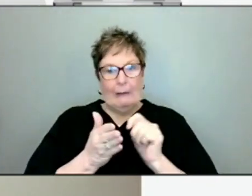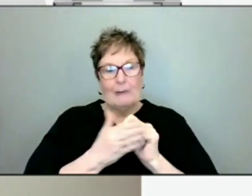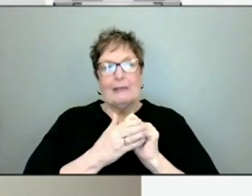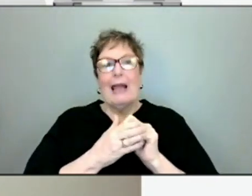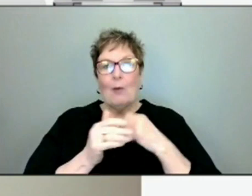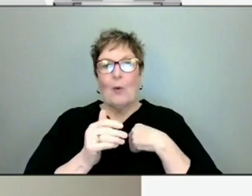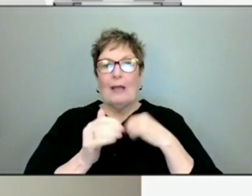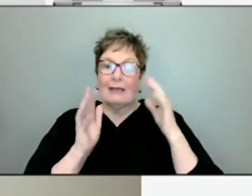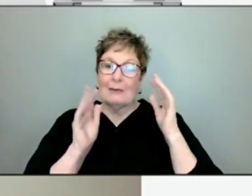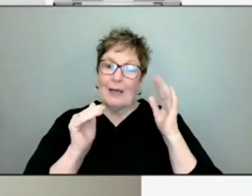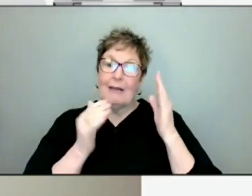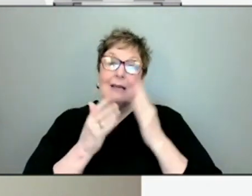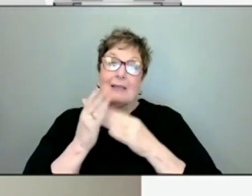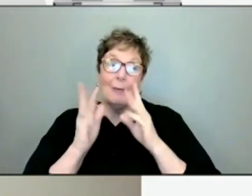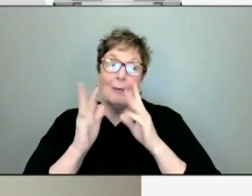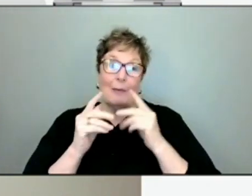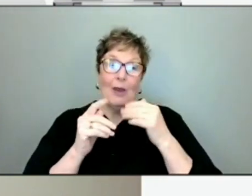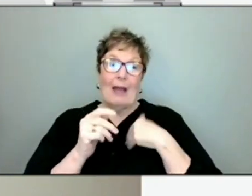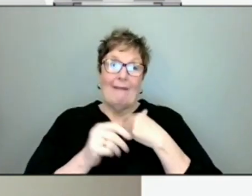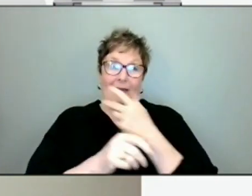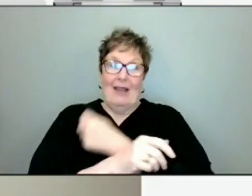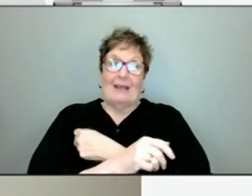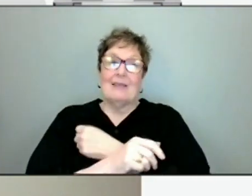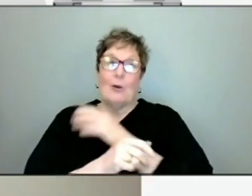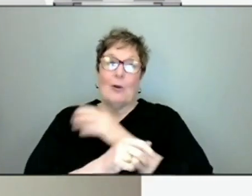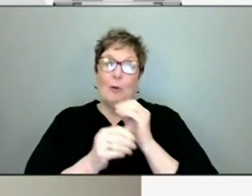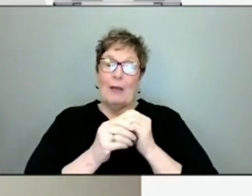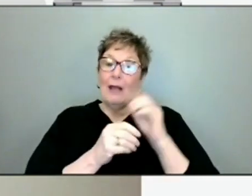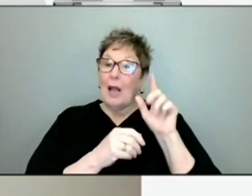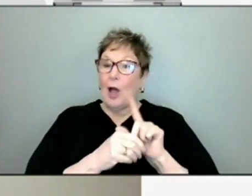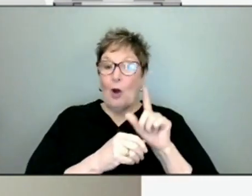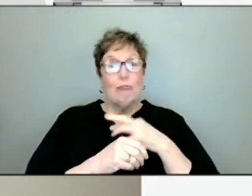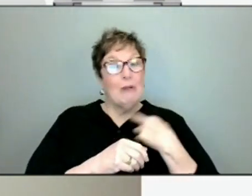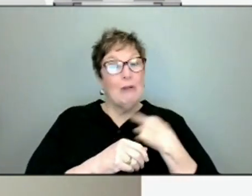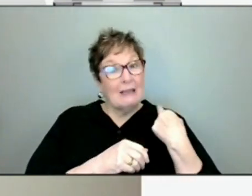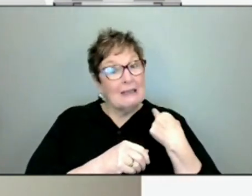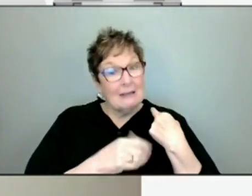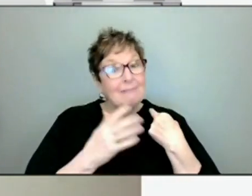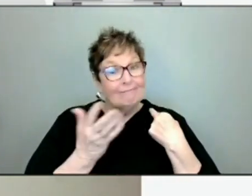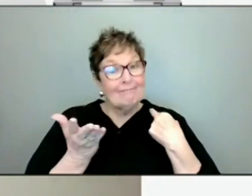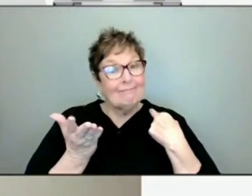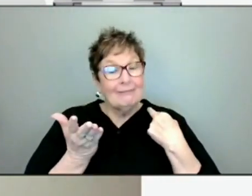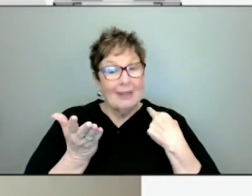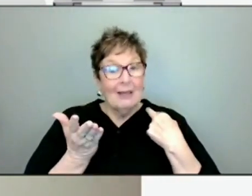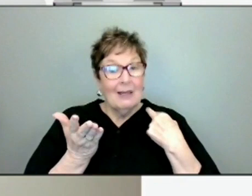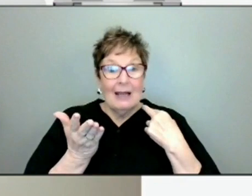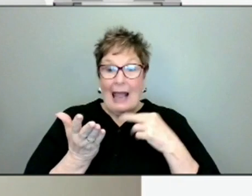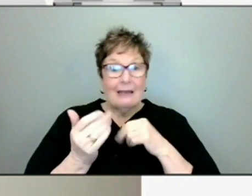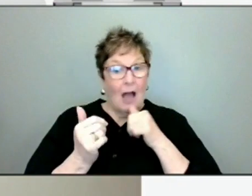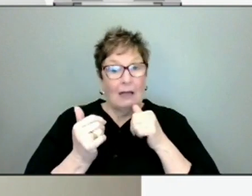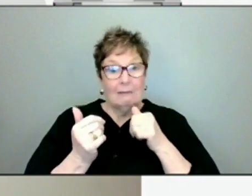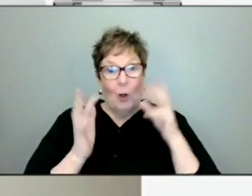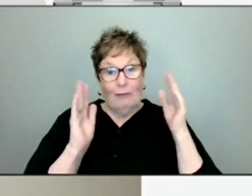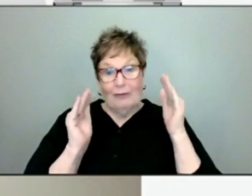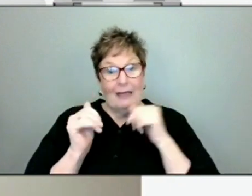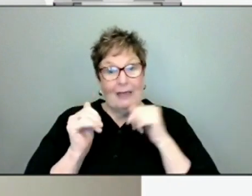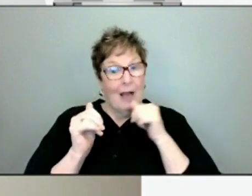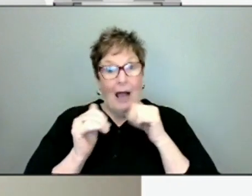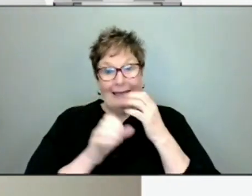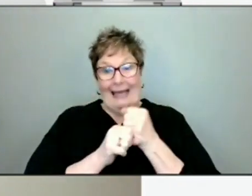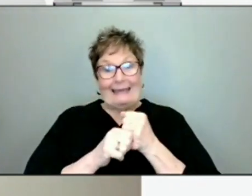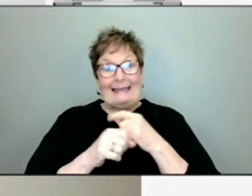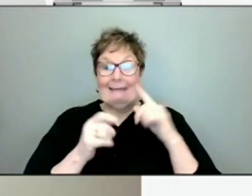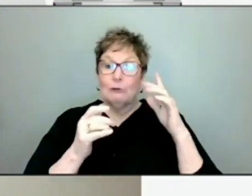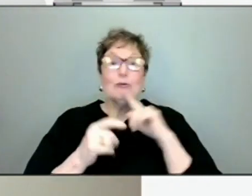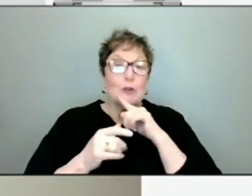those of us who are vaccinated obviously are going to be at the lowest risk for being infected and ultimately getting really sick or any severe complications that might